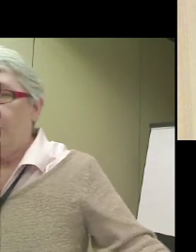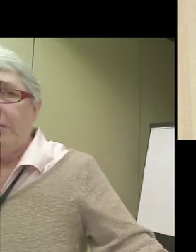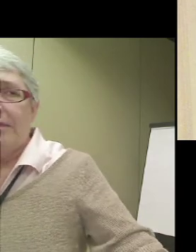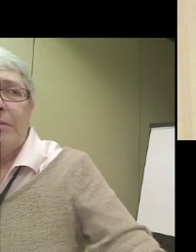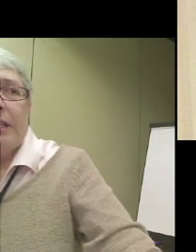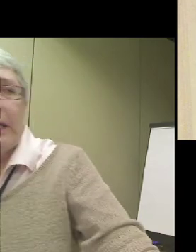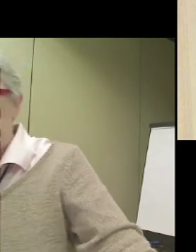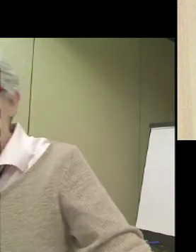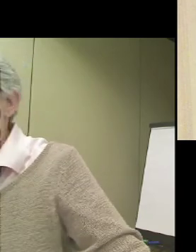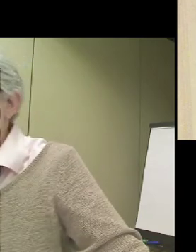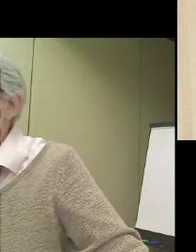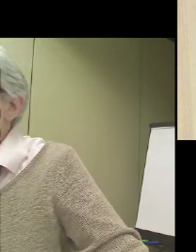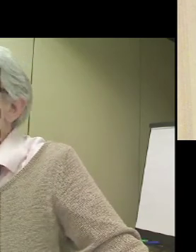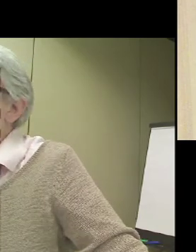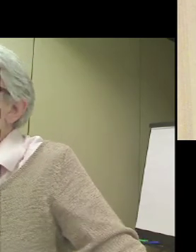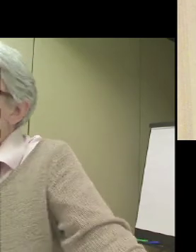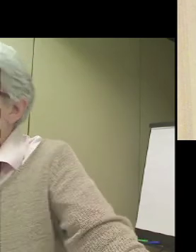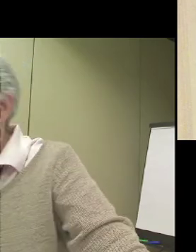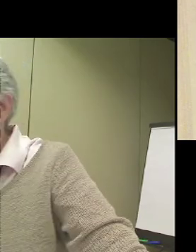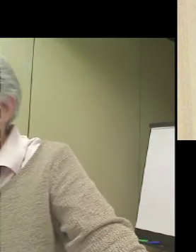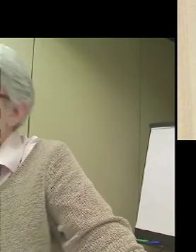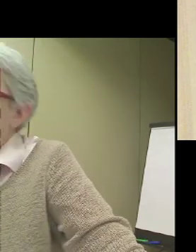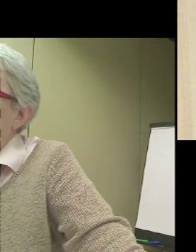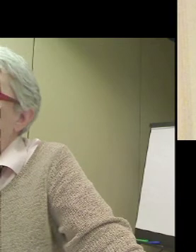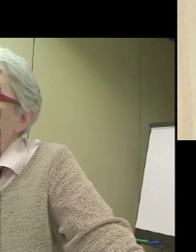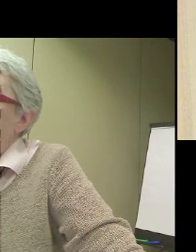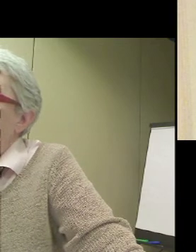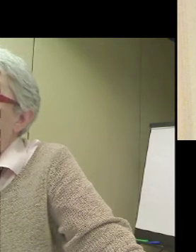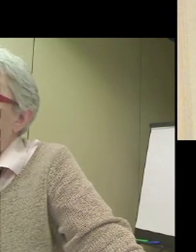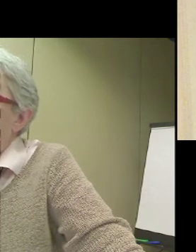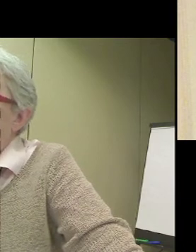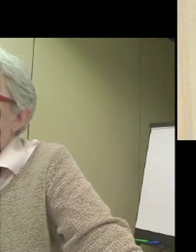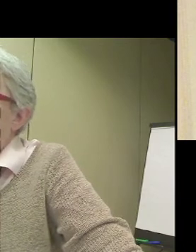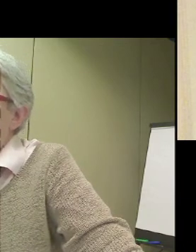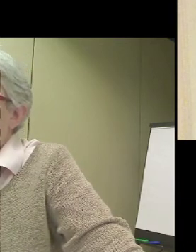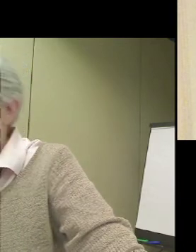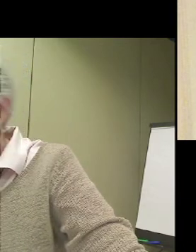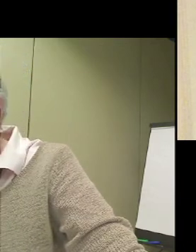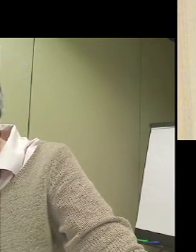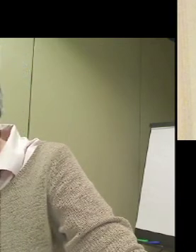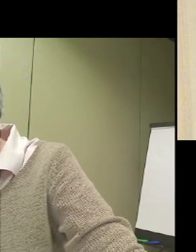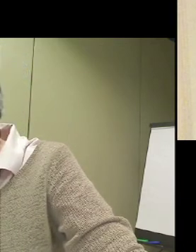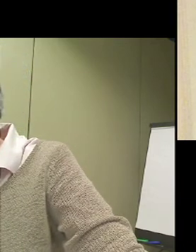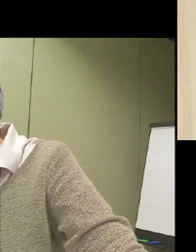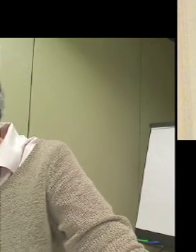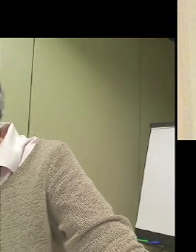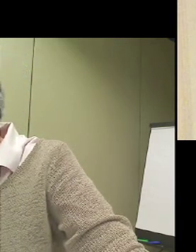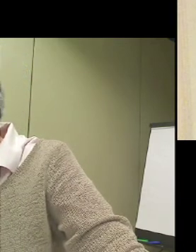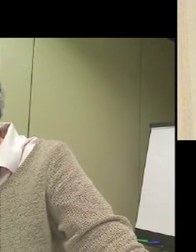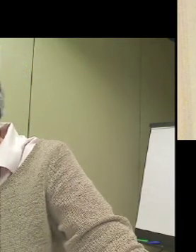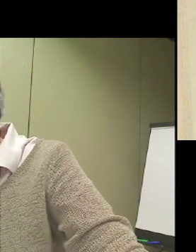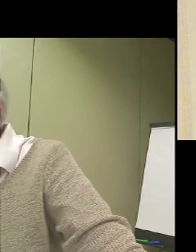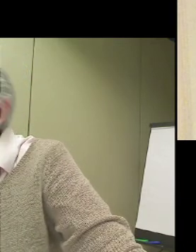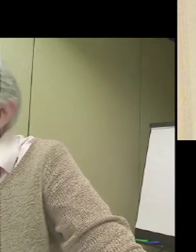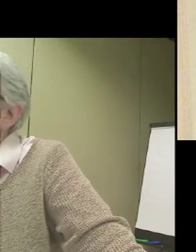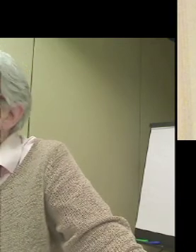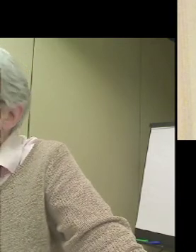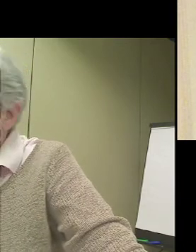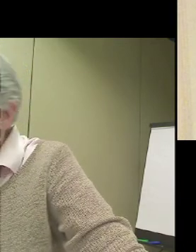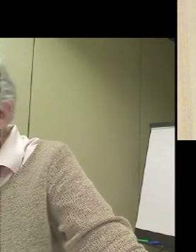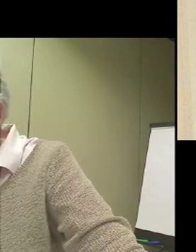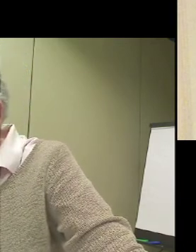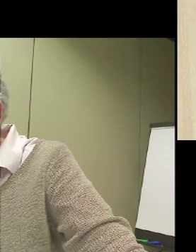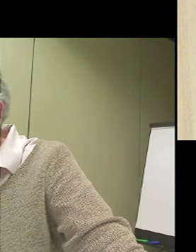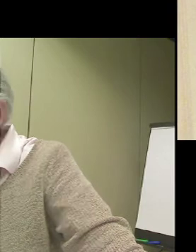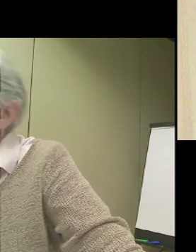They changed computers on me again. I just want you to bear with me while I read the first paragraph of a paper I wrote. Imagine